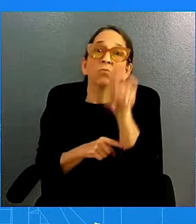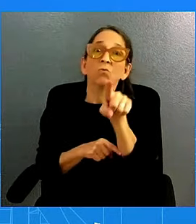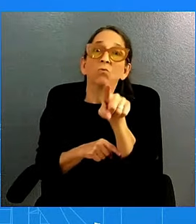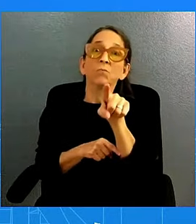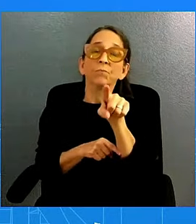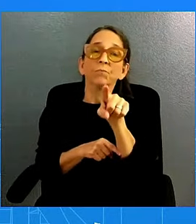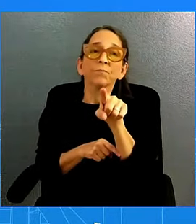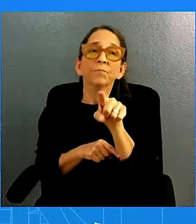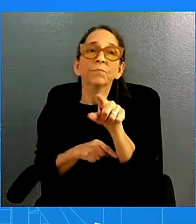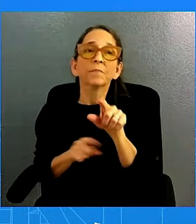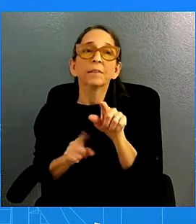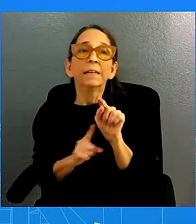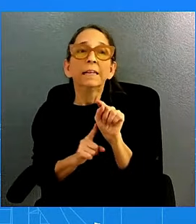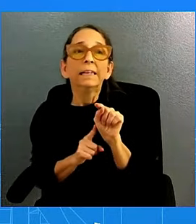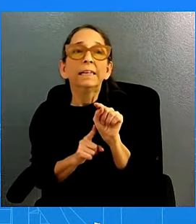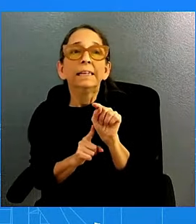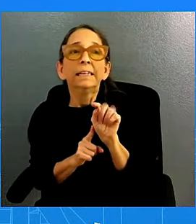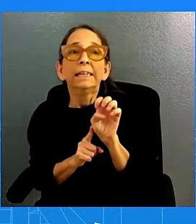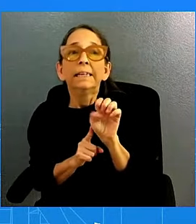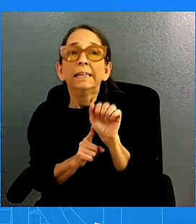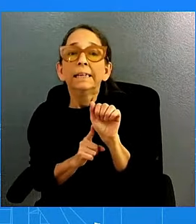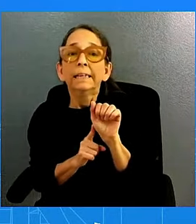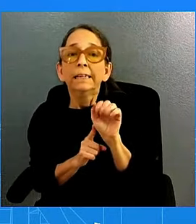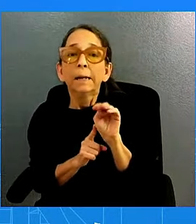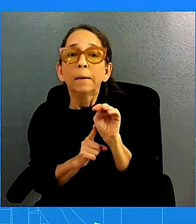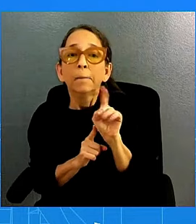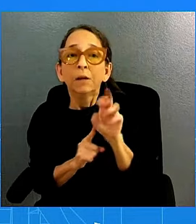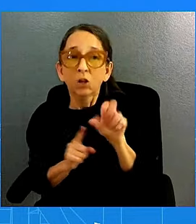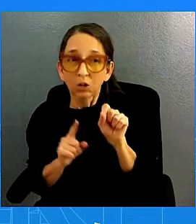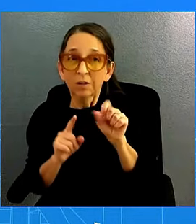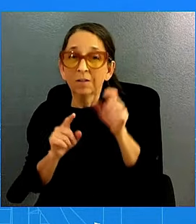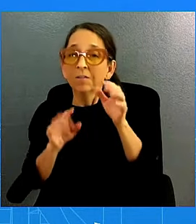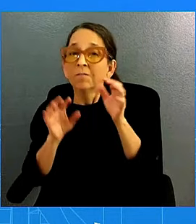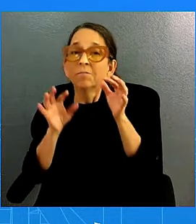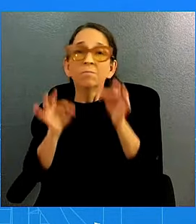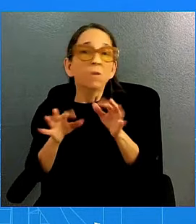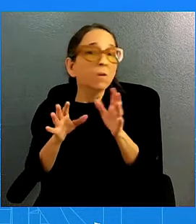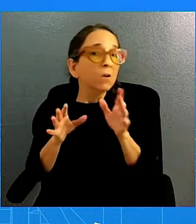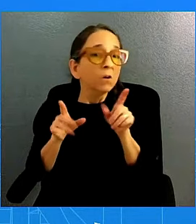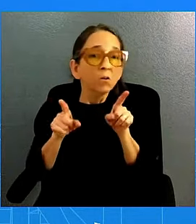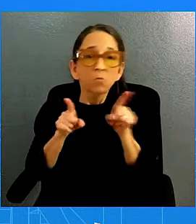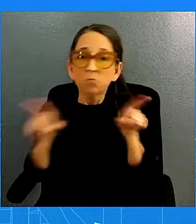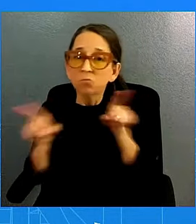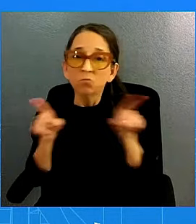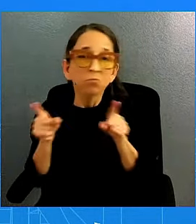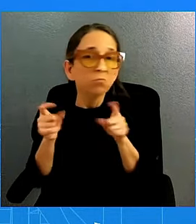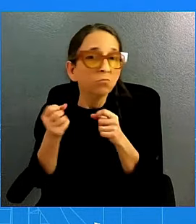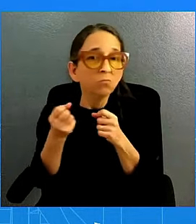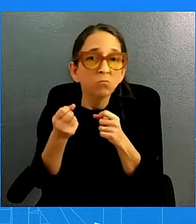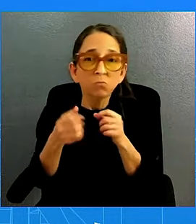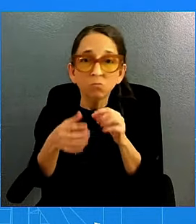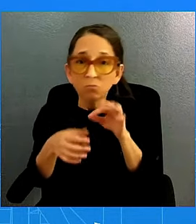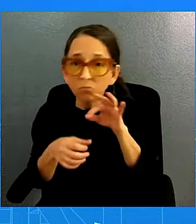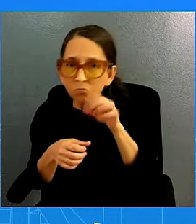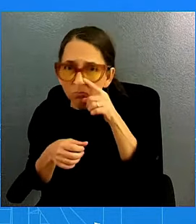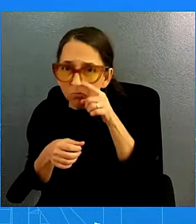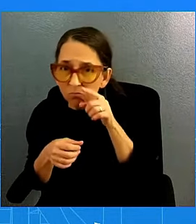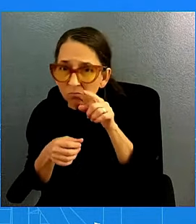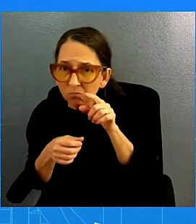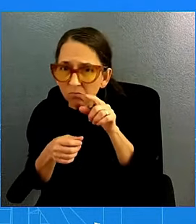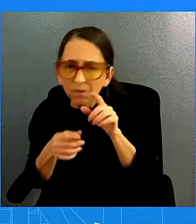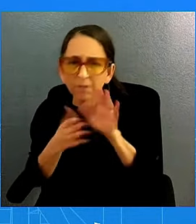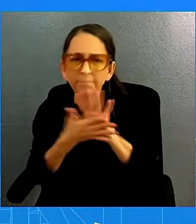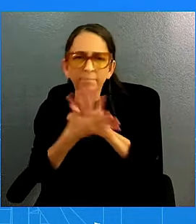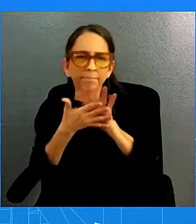not to endorse any candidate in the election. Can you just speak to the administration's relationship with the Teamsters? Obviously, you guys have done a lot with